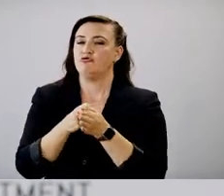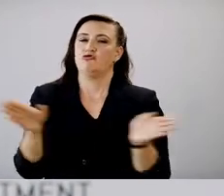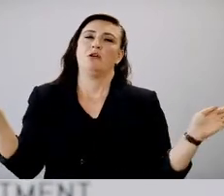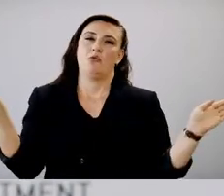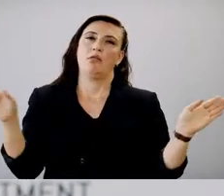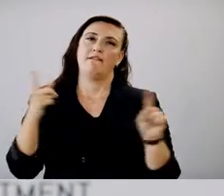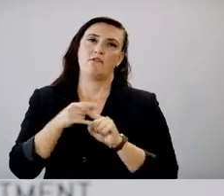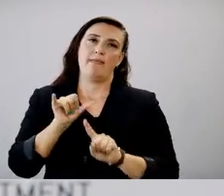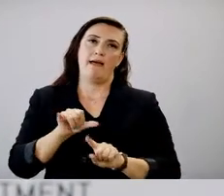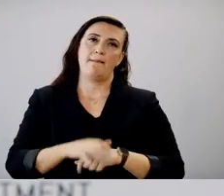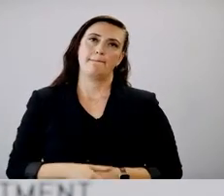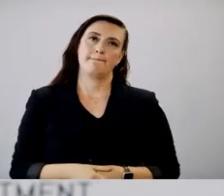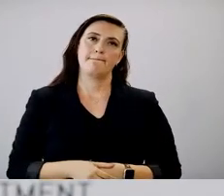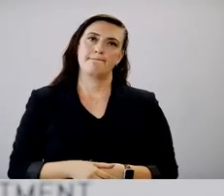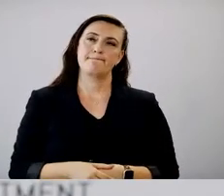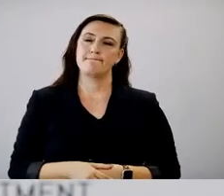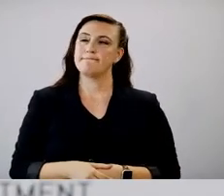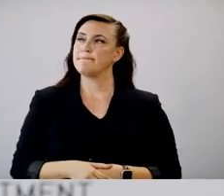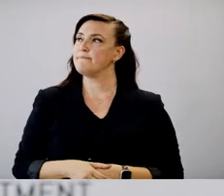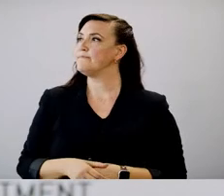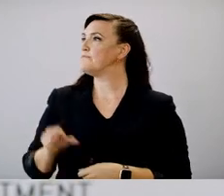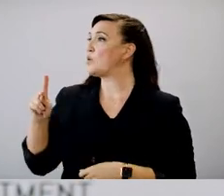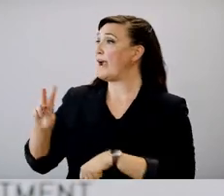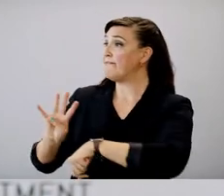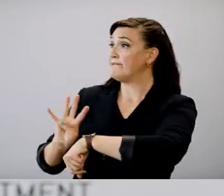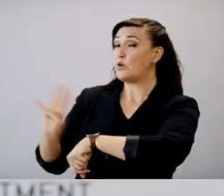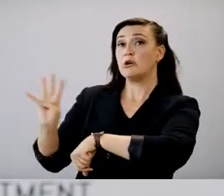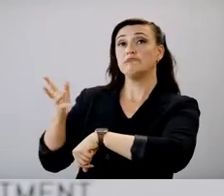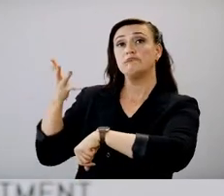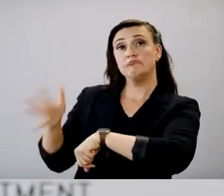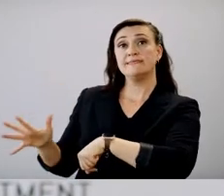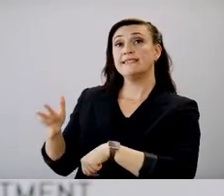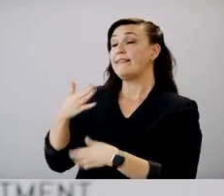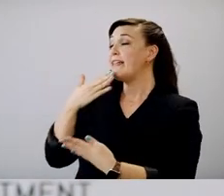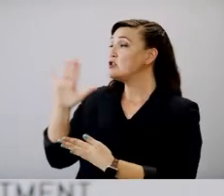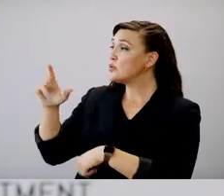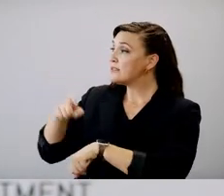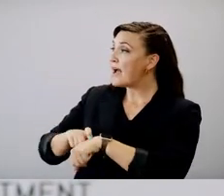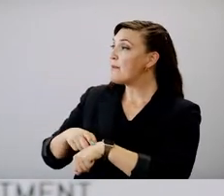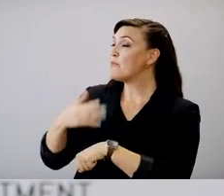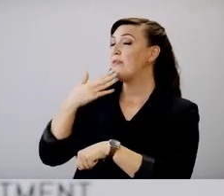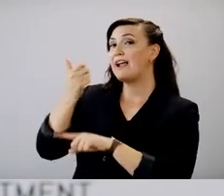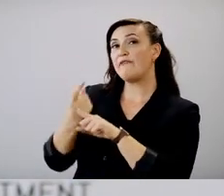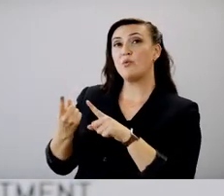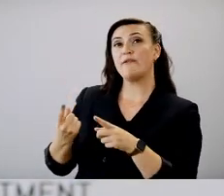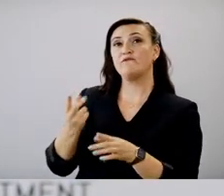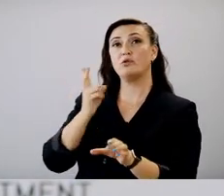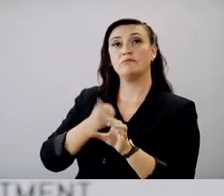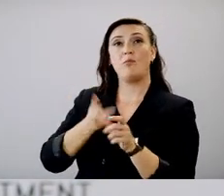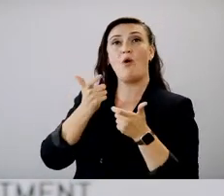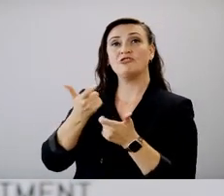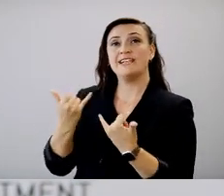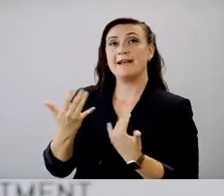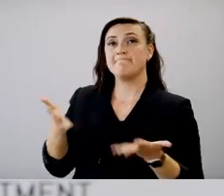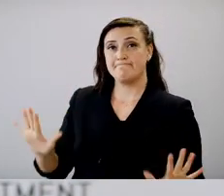a while. Okay, it's up for four. Dr. Chris, thanks for your time. we thank everyone for joining us today. Thank you.